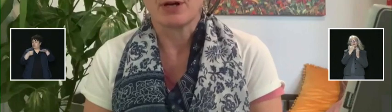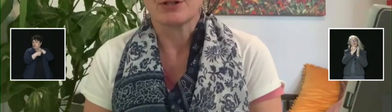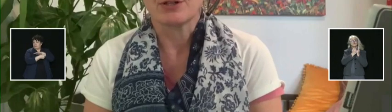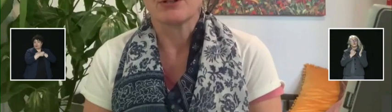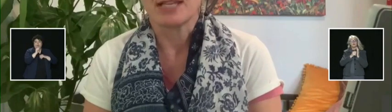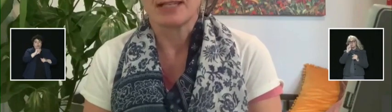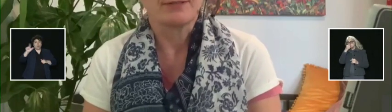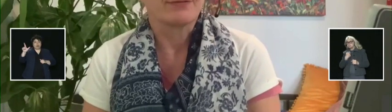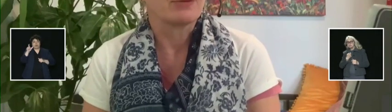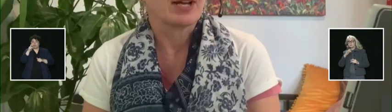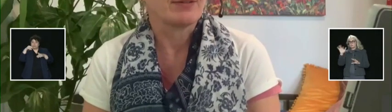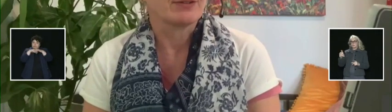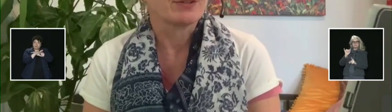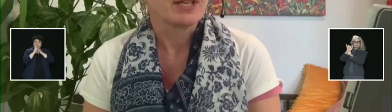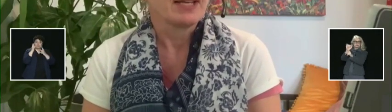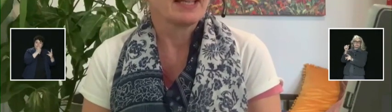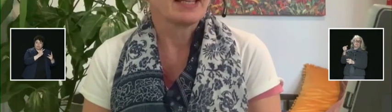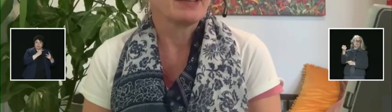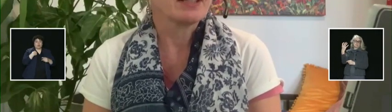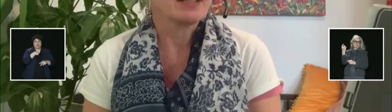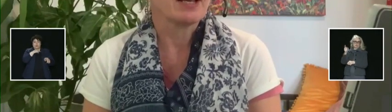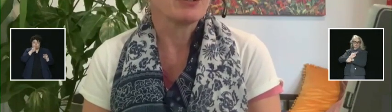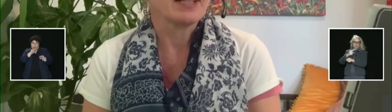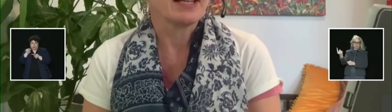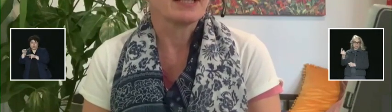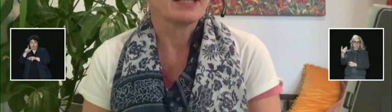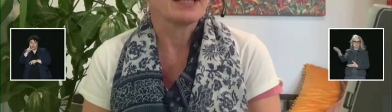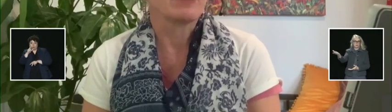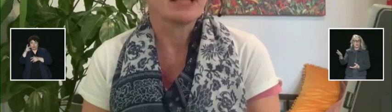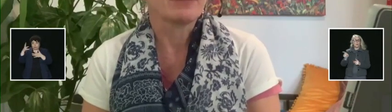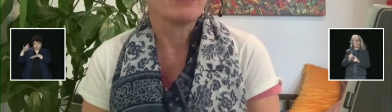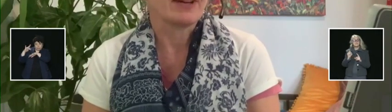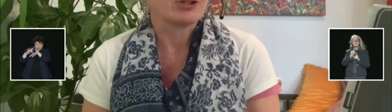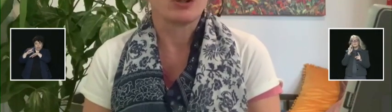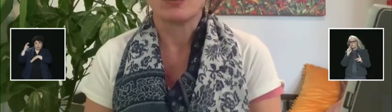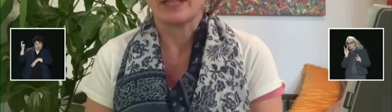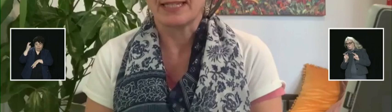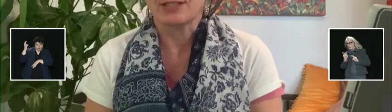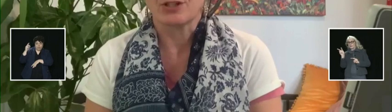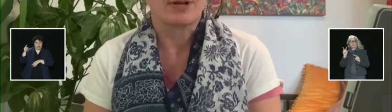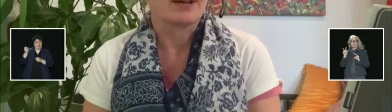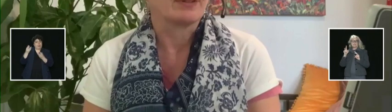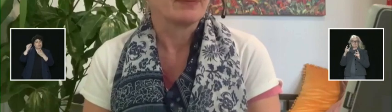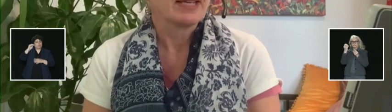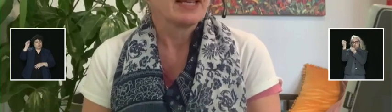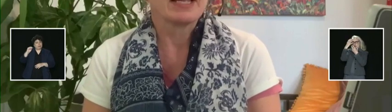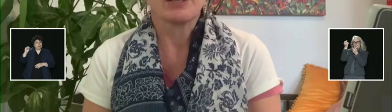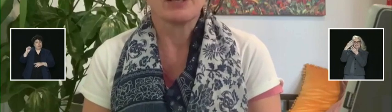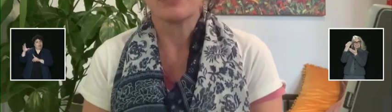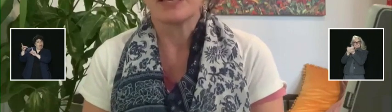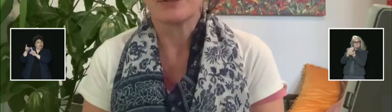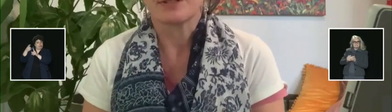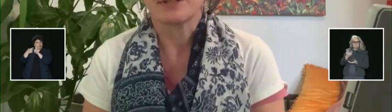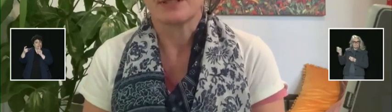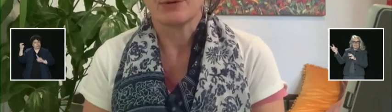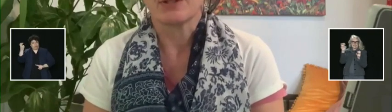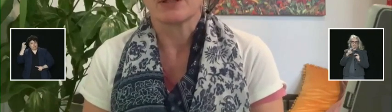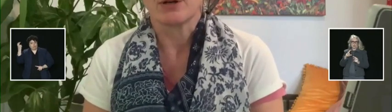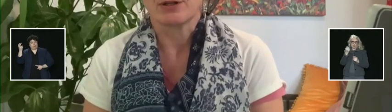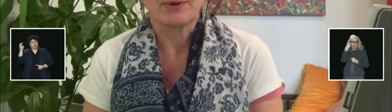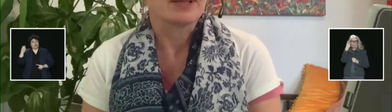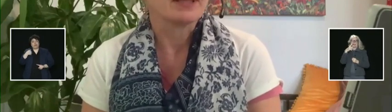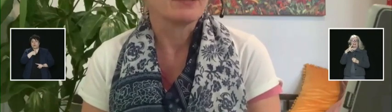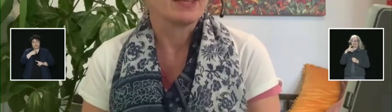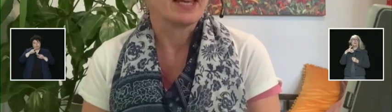allows us to monitor data from travellers that gives us understandings of rates of infection related to travel. It also allows us to